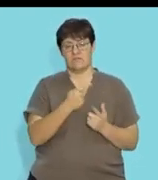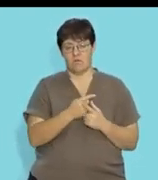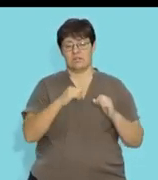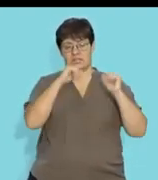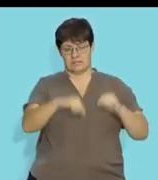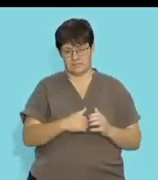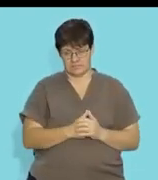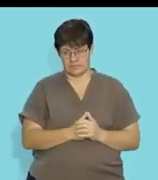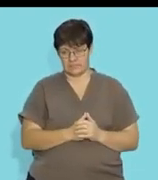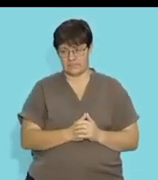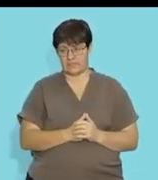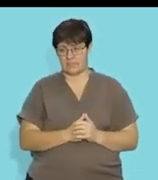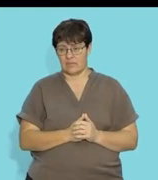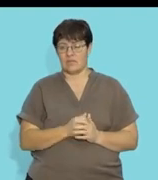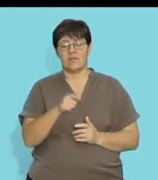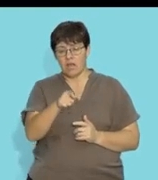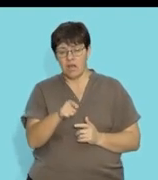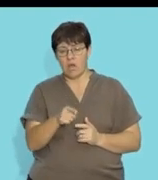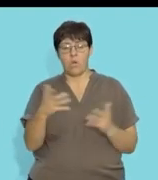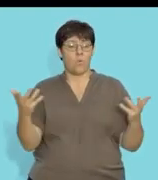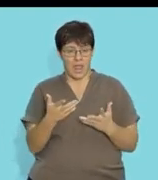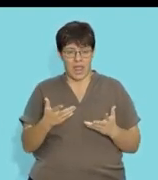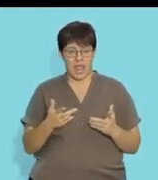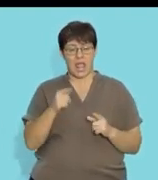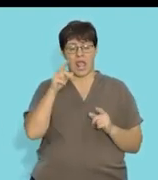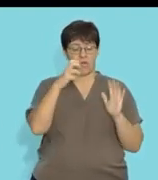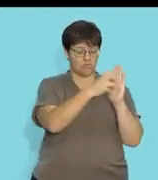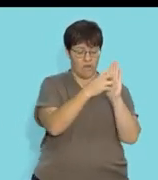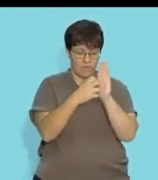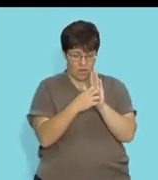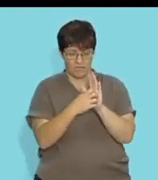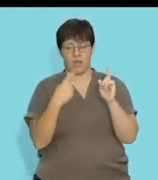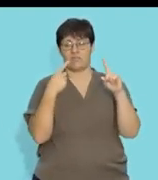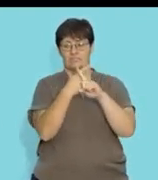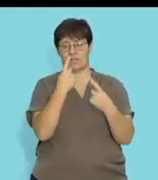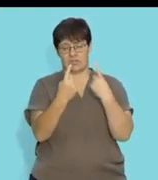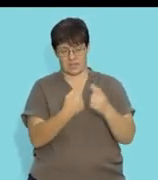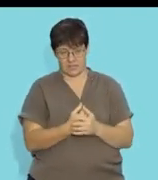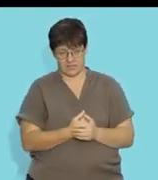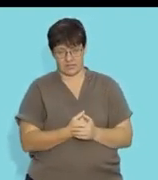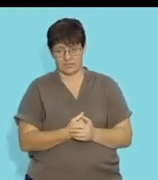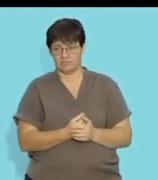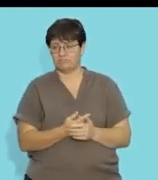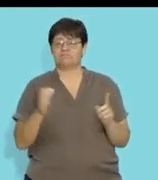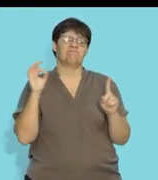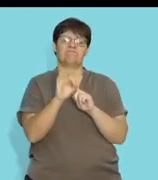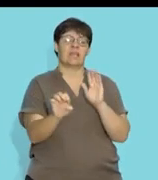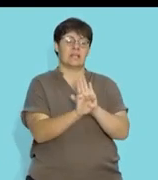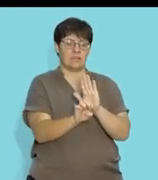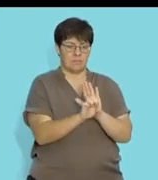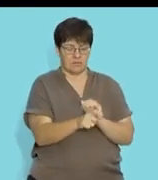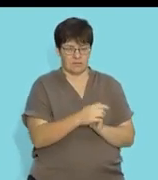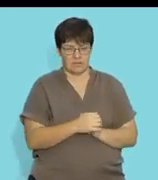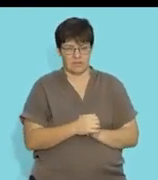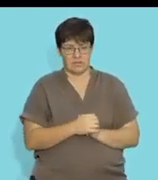to the system. Solution in what sense? Where the graphs are intersecting one another. Let's make a